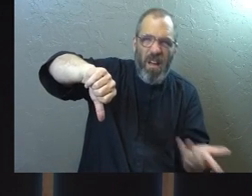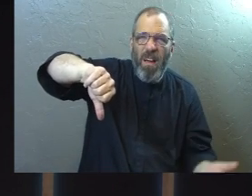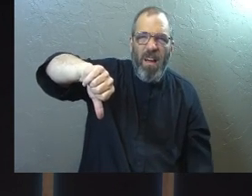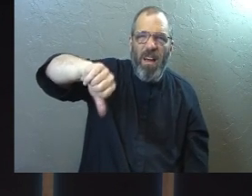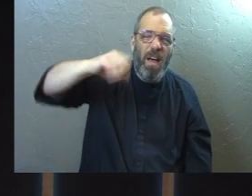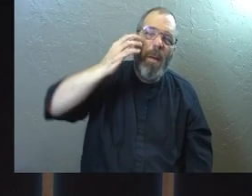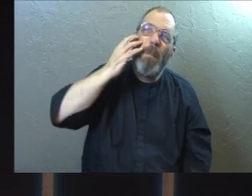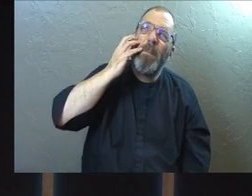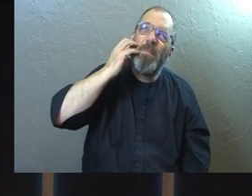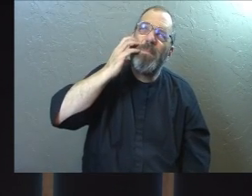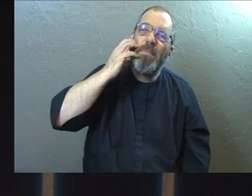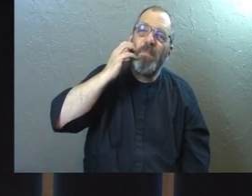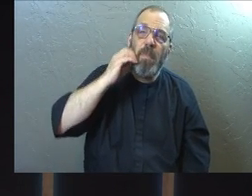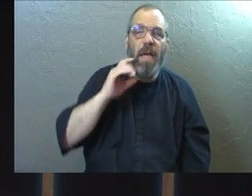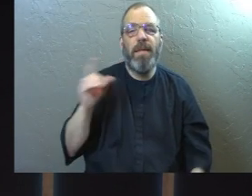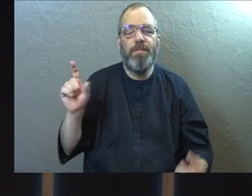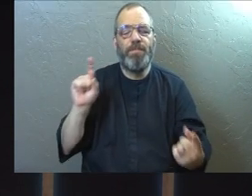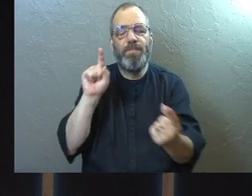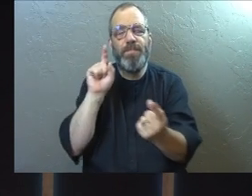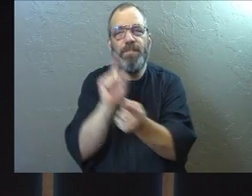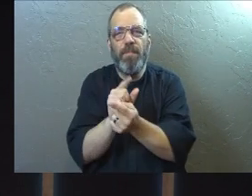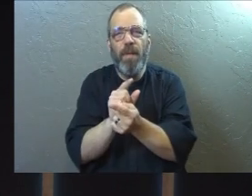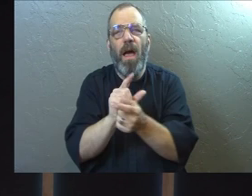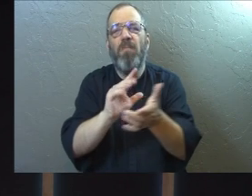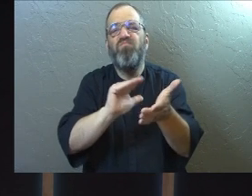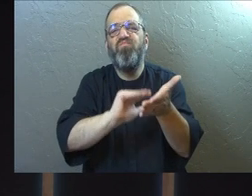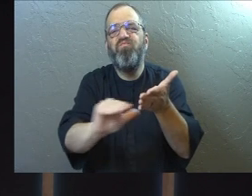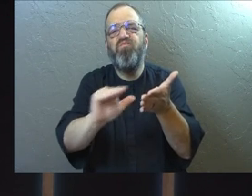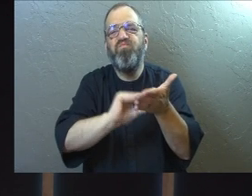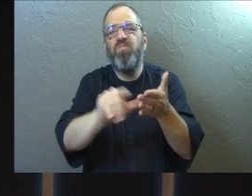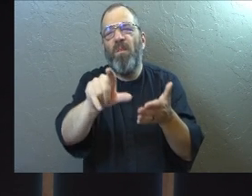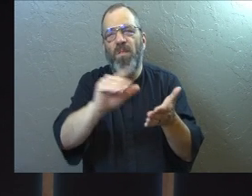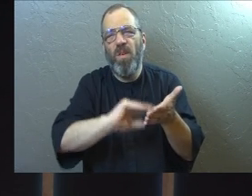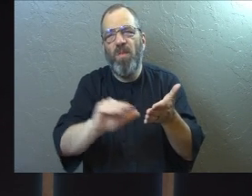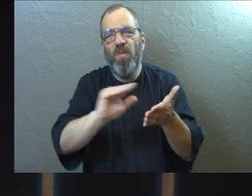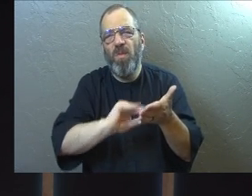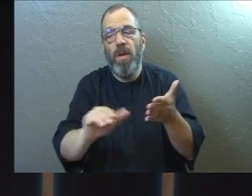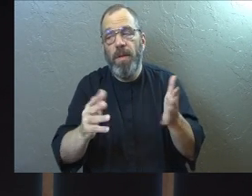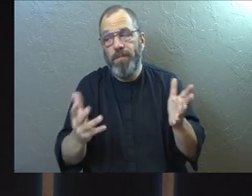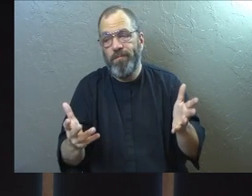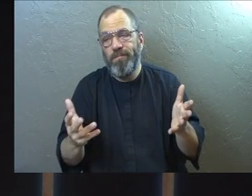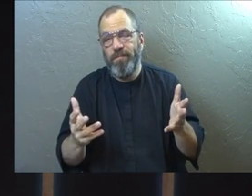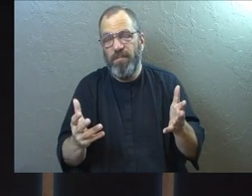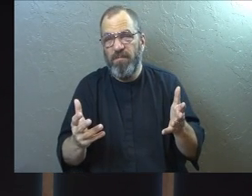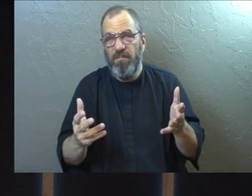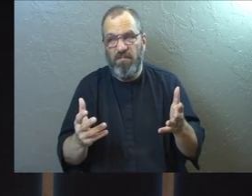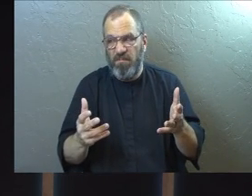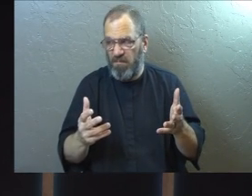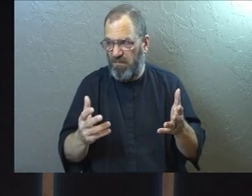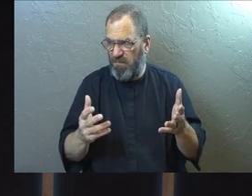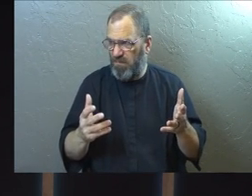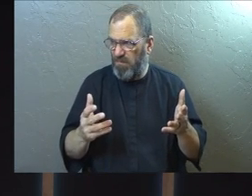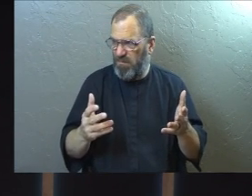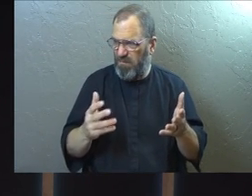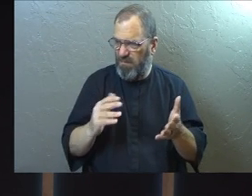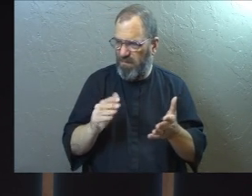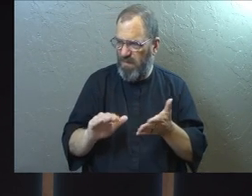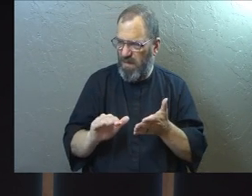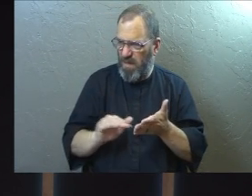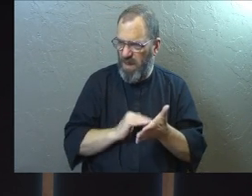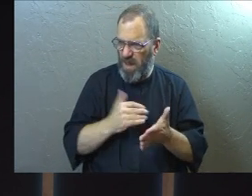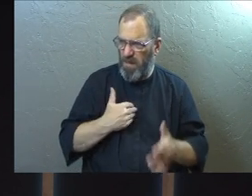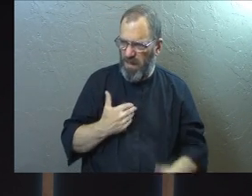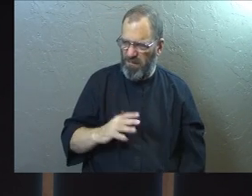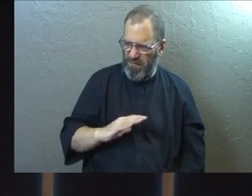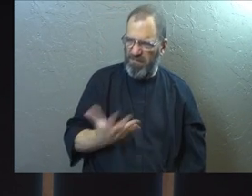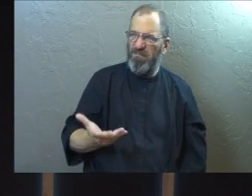Because if someone walks up to you and says that they forgive you, in some cases, if you don't think you need to be forgiven, that's